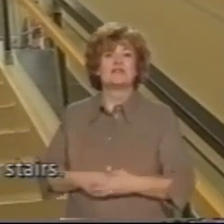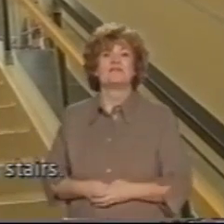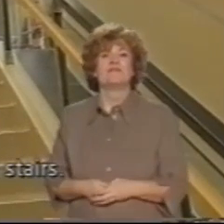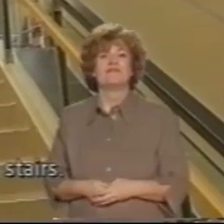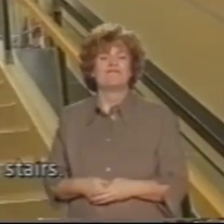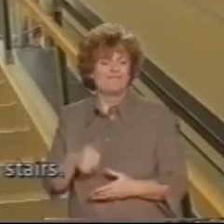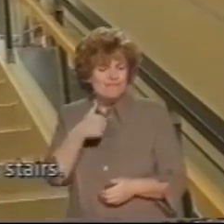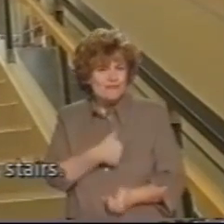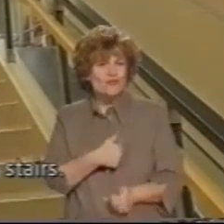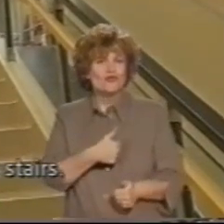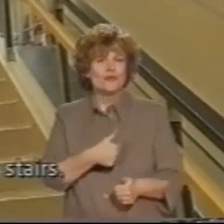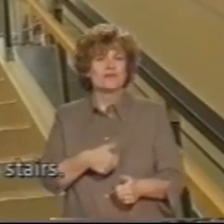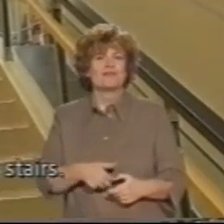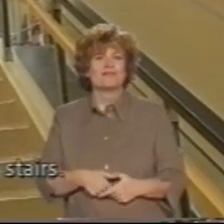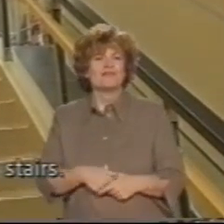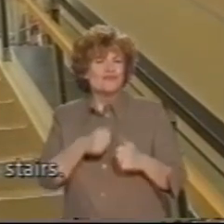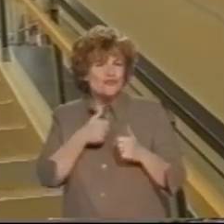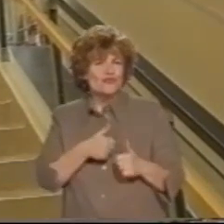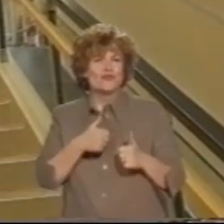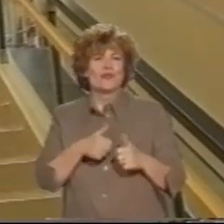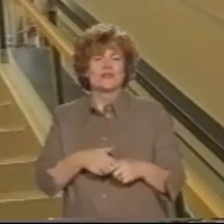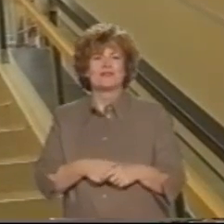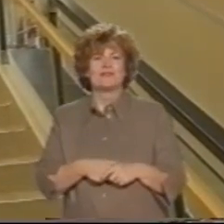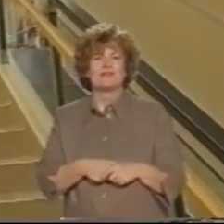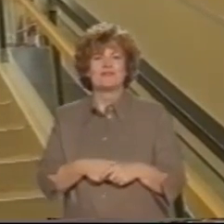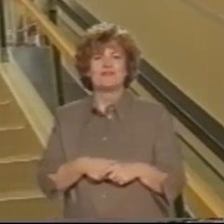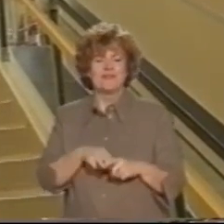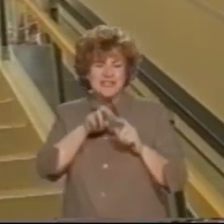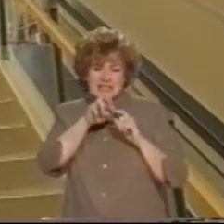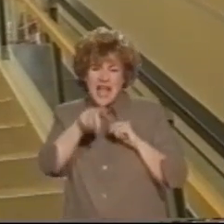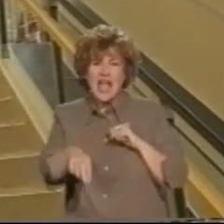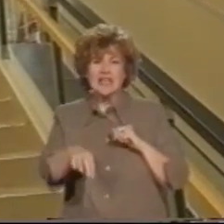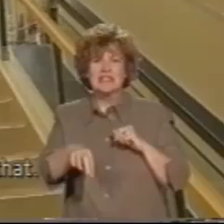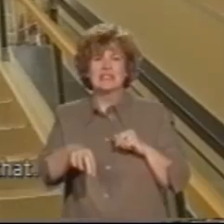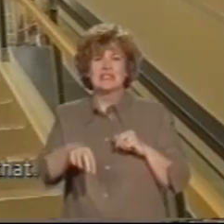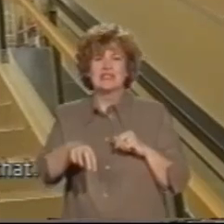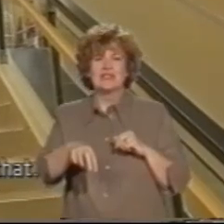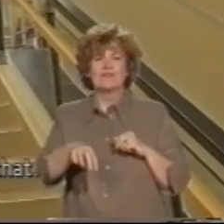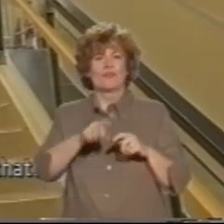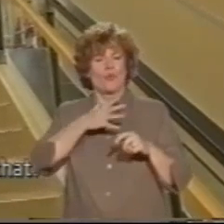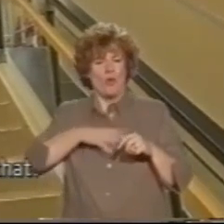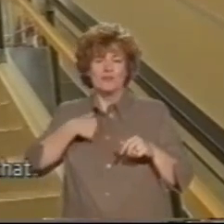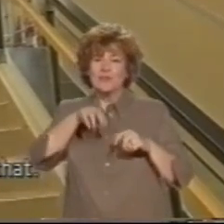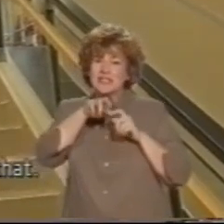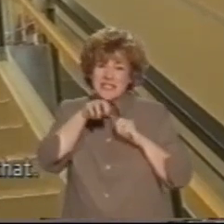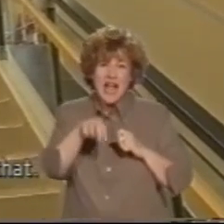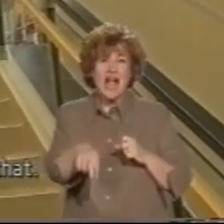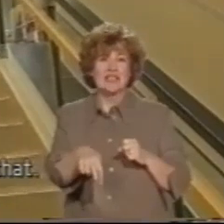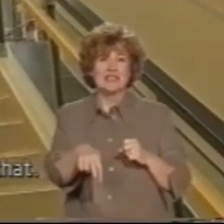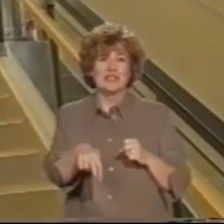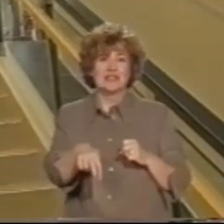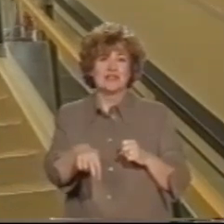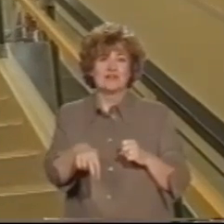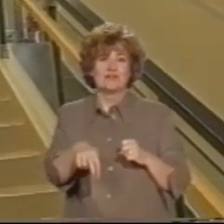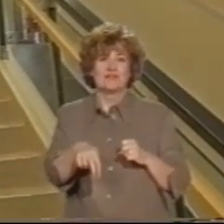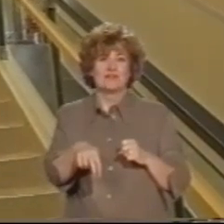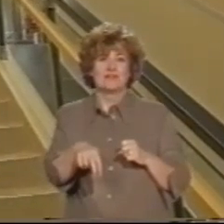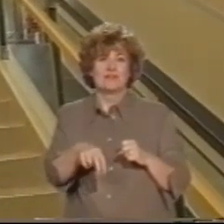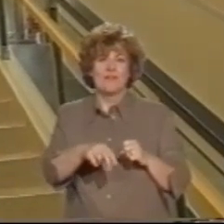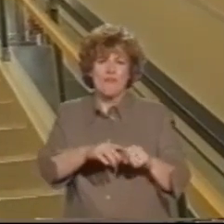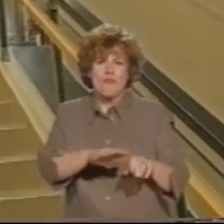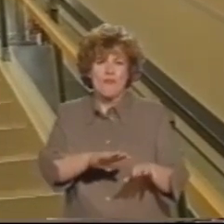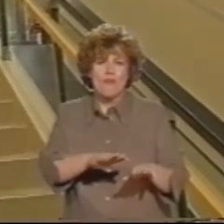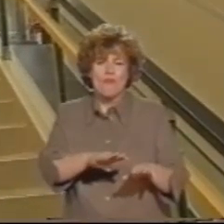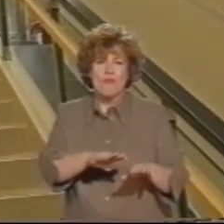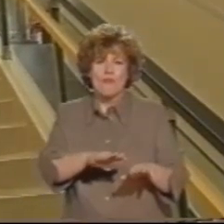There's a good girl. Find the stairs. This way. Ellen, find the stairs. Don't do that. Right.